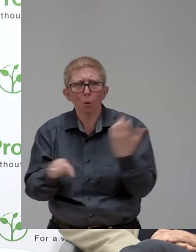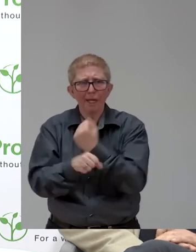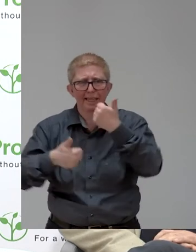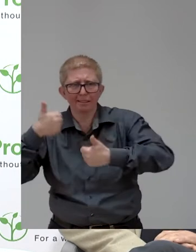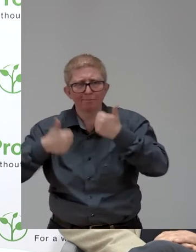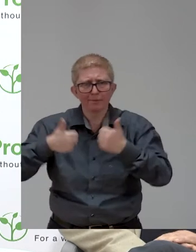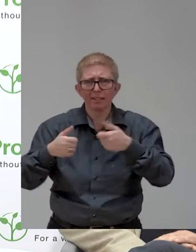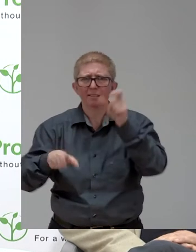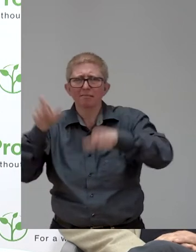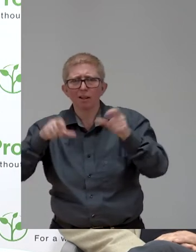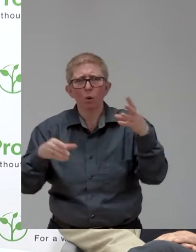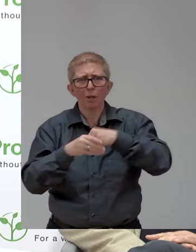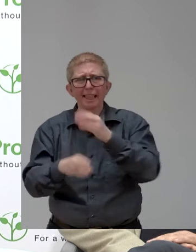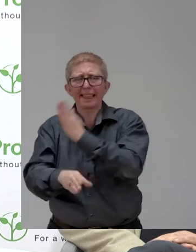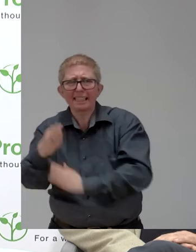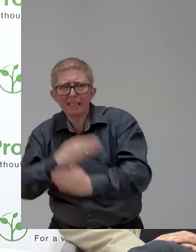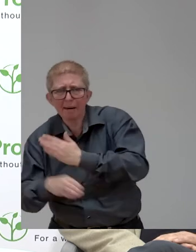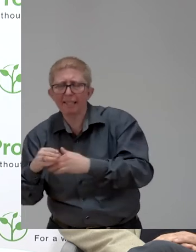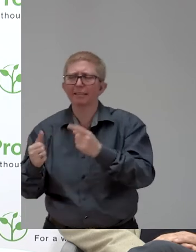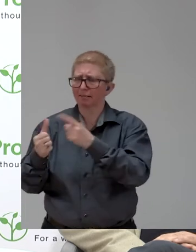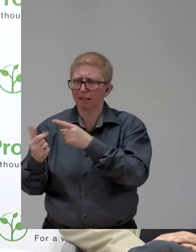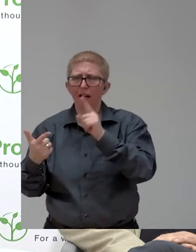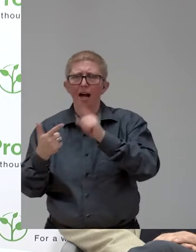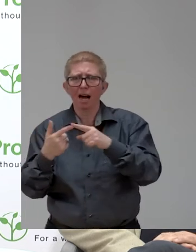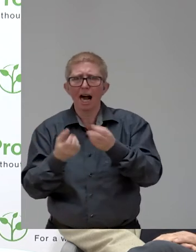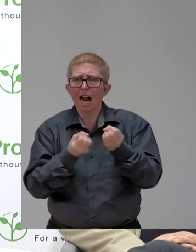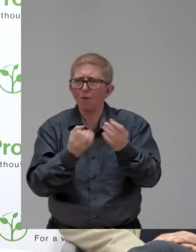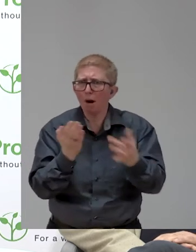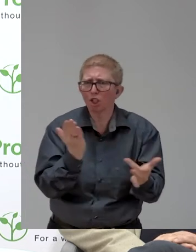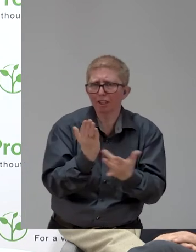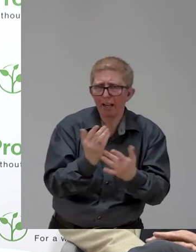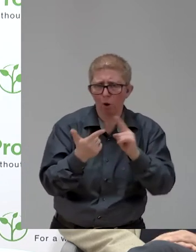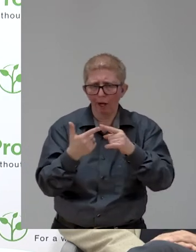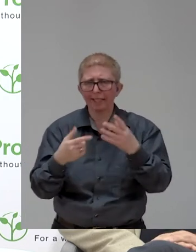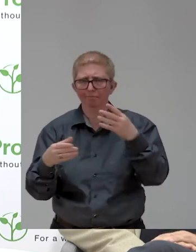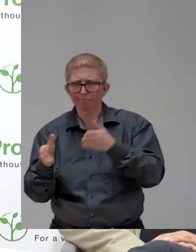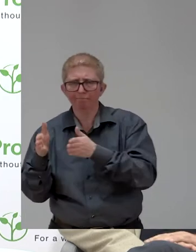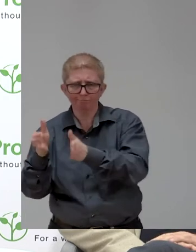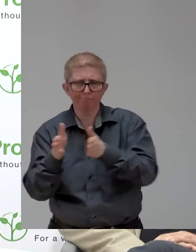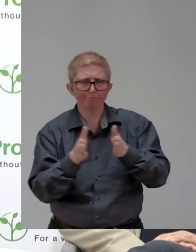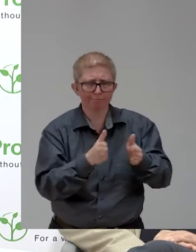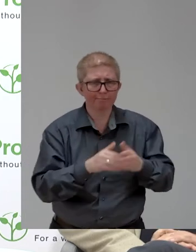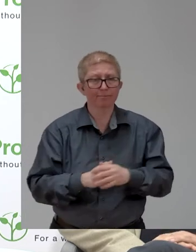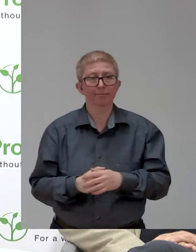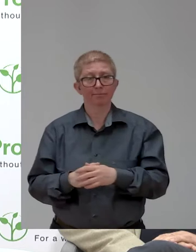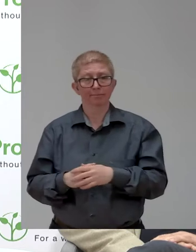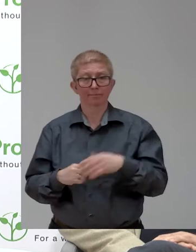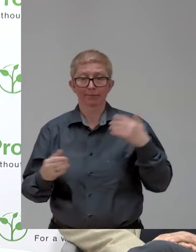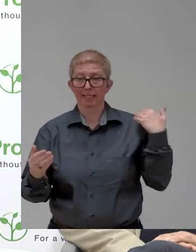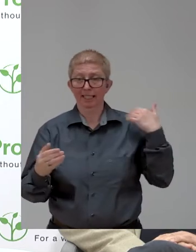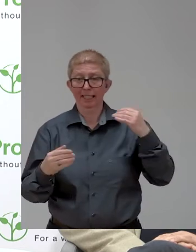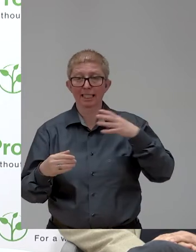technology. And over the summer, and by the help of our more than 7,000 experts all around the globe,